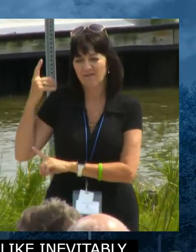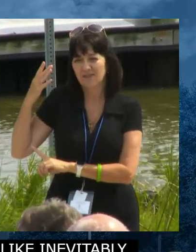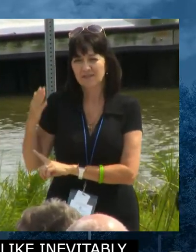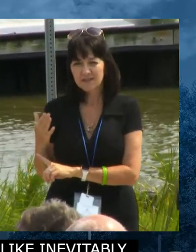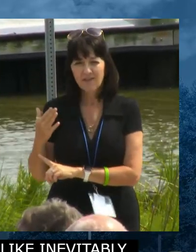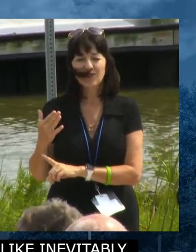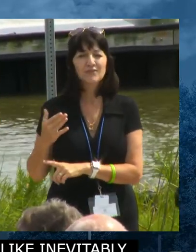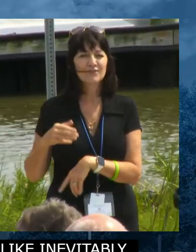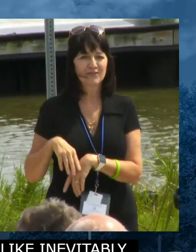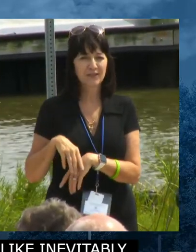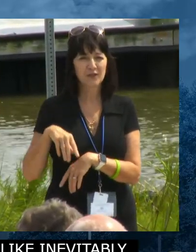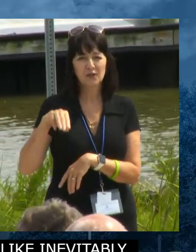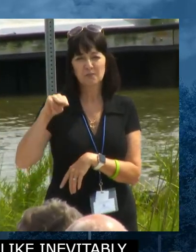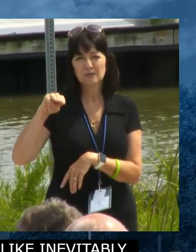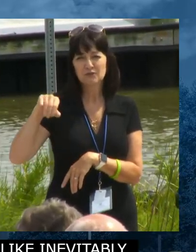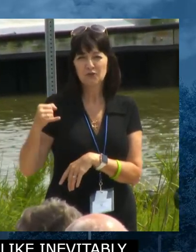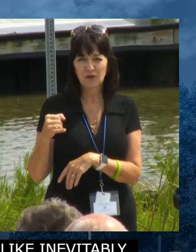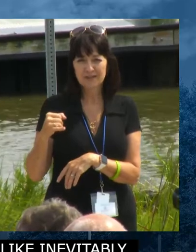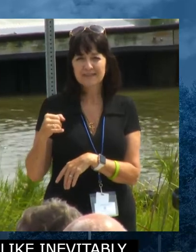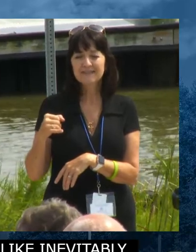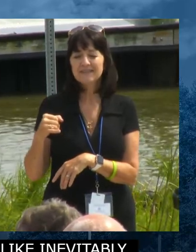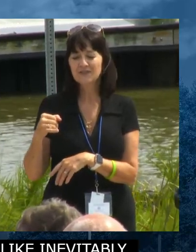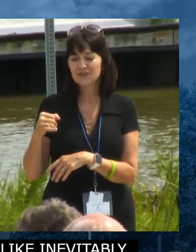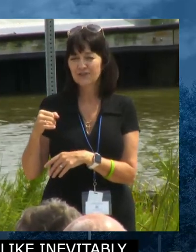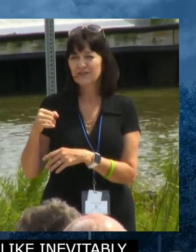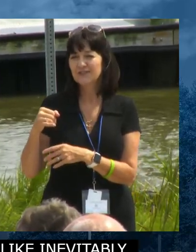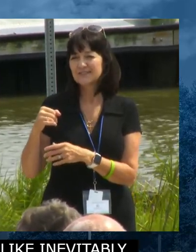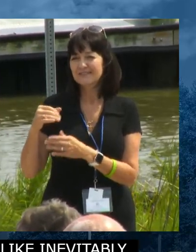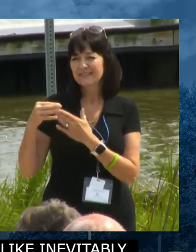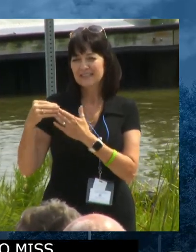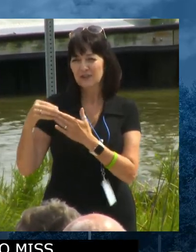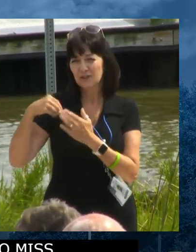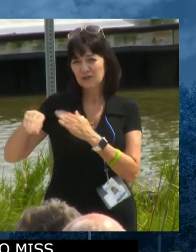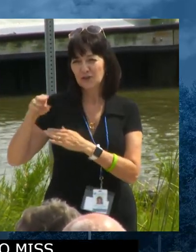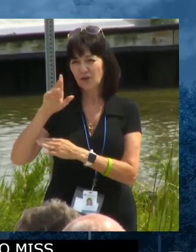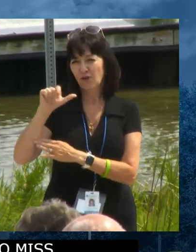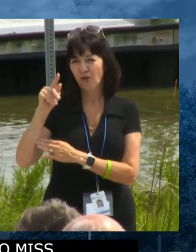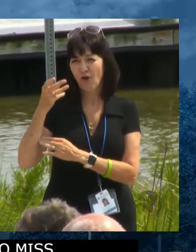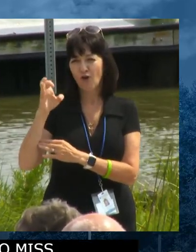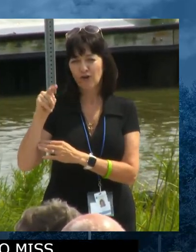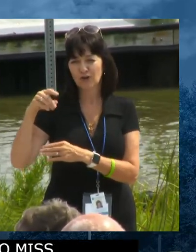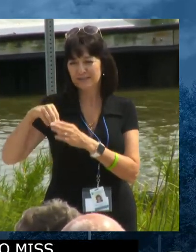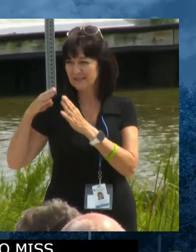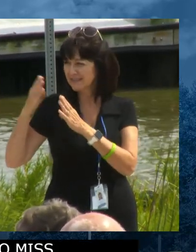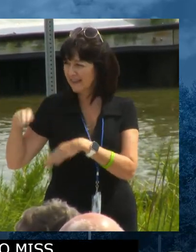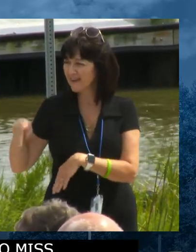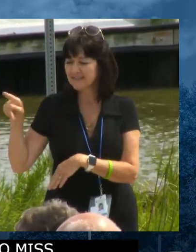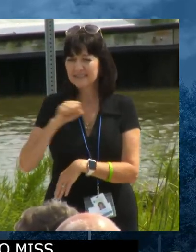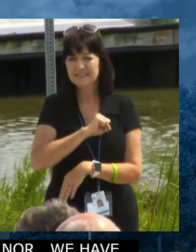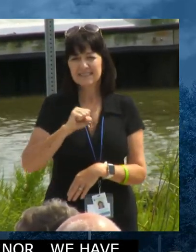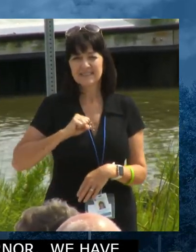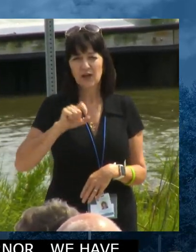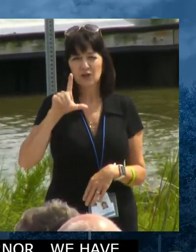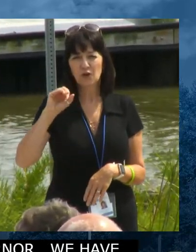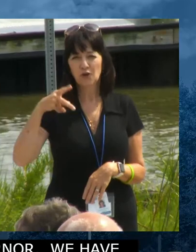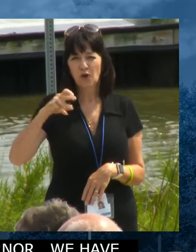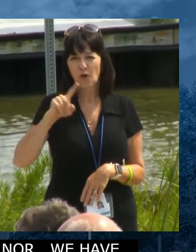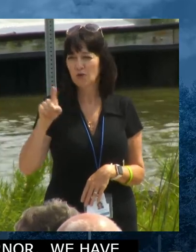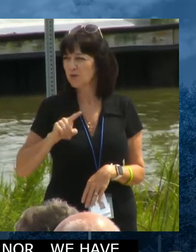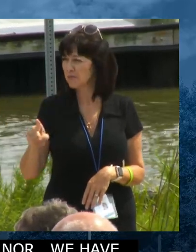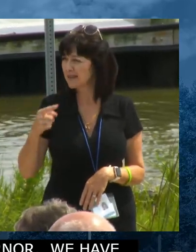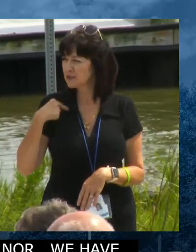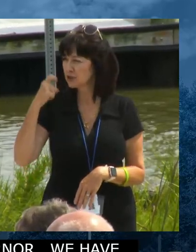in the House, Representative Longhurst. We have Senator Lopez, who I just